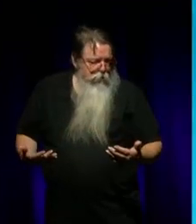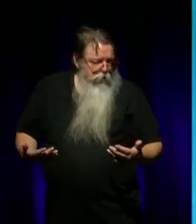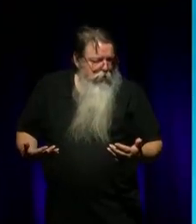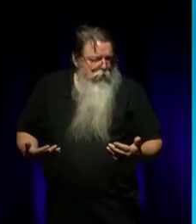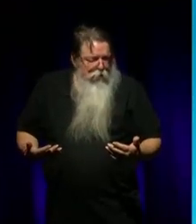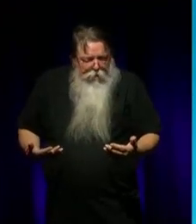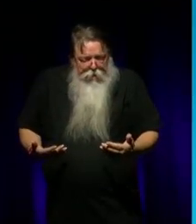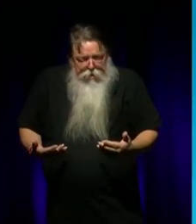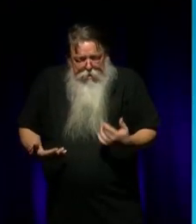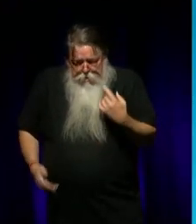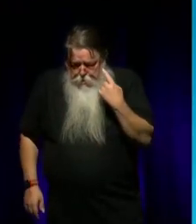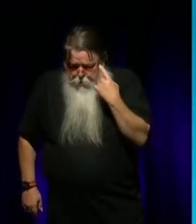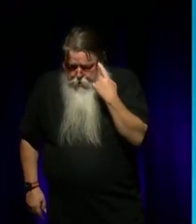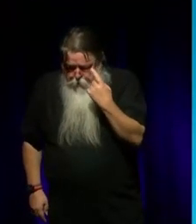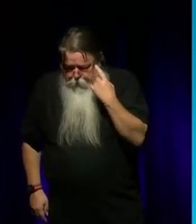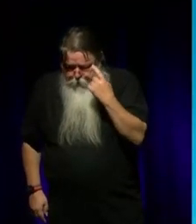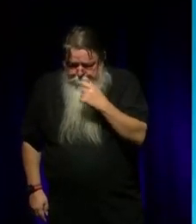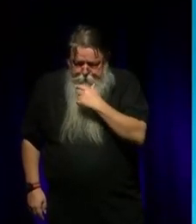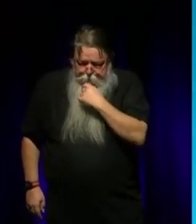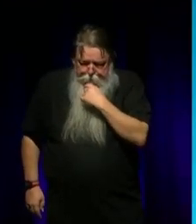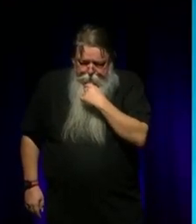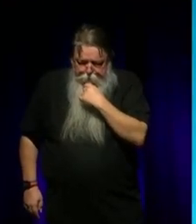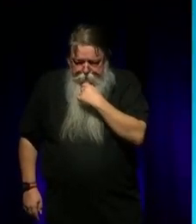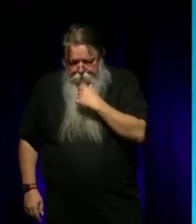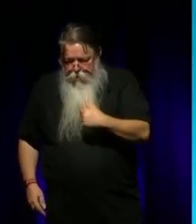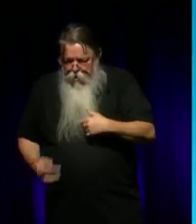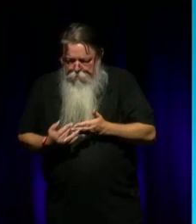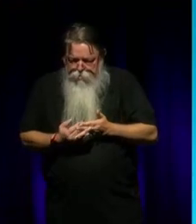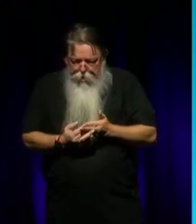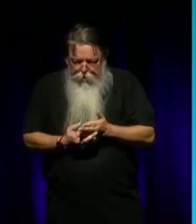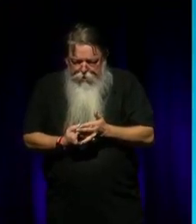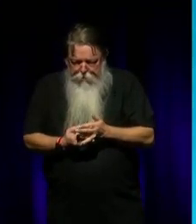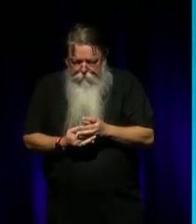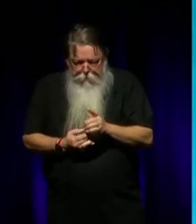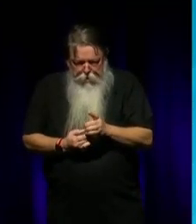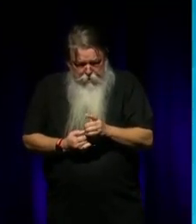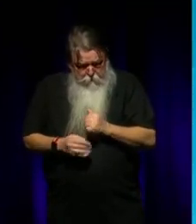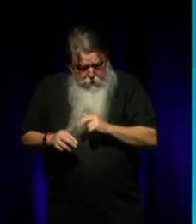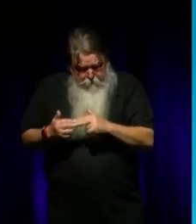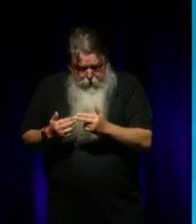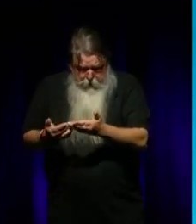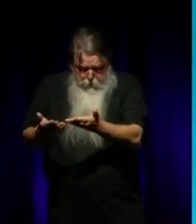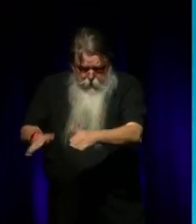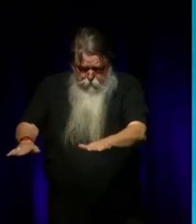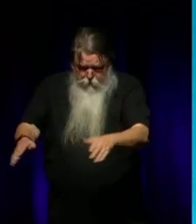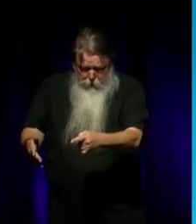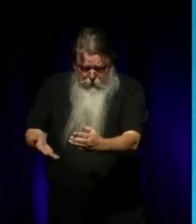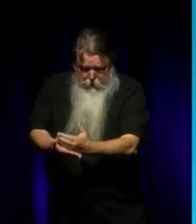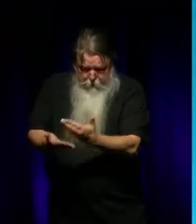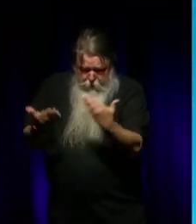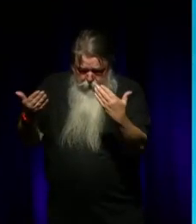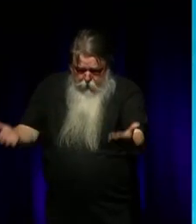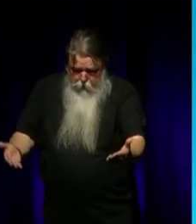you know, I always kept thinking, oh, I'm going through it, but are they safe? You know, because he's going through it with me as well.